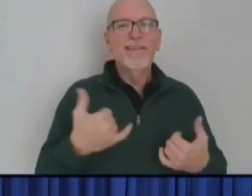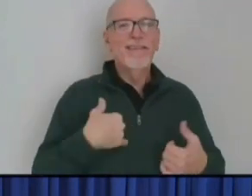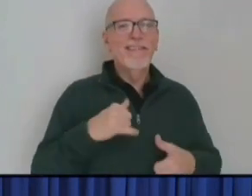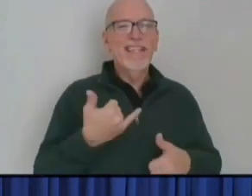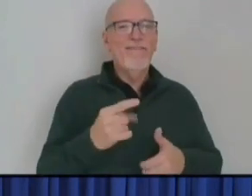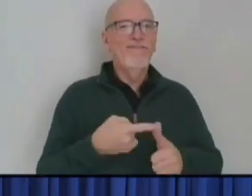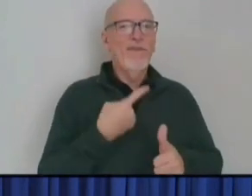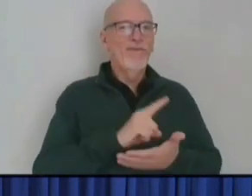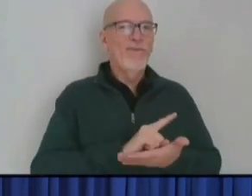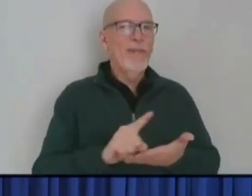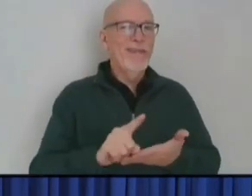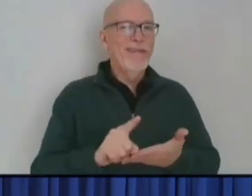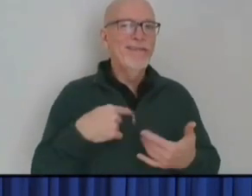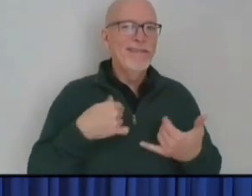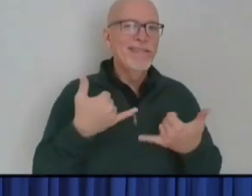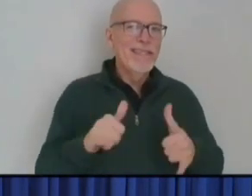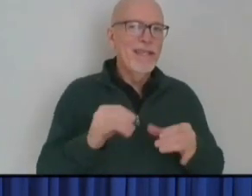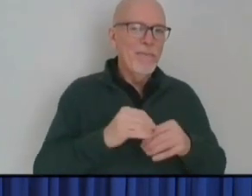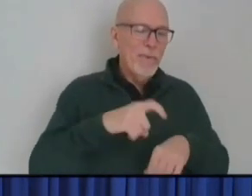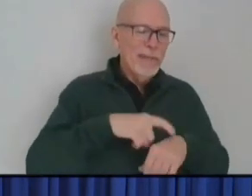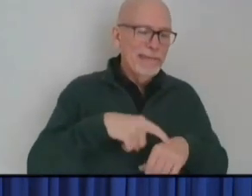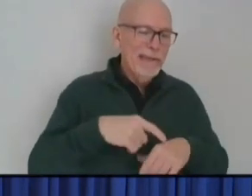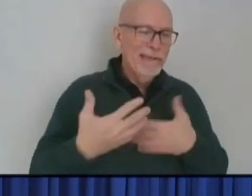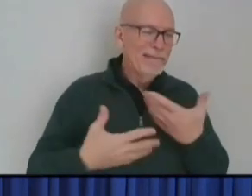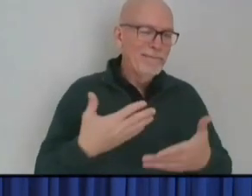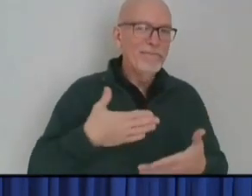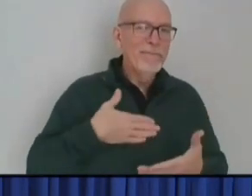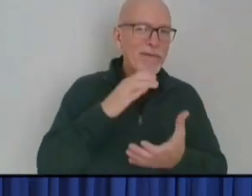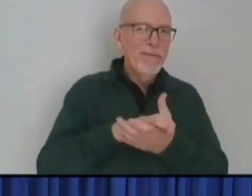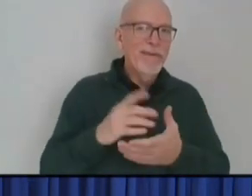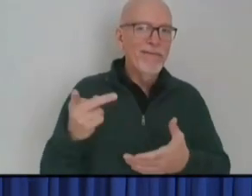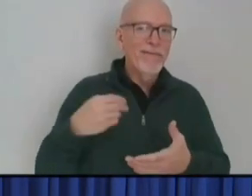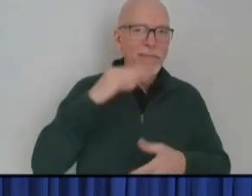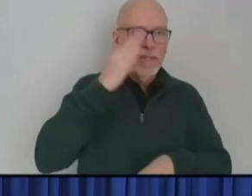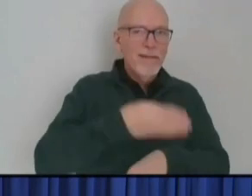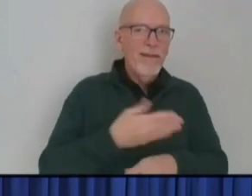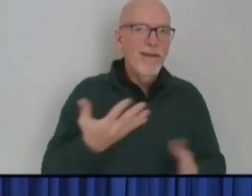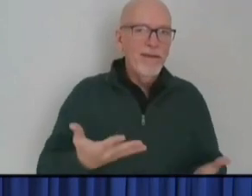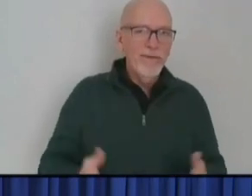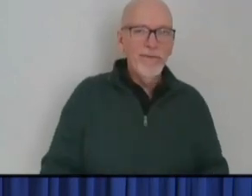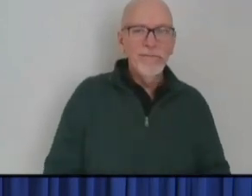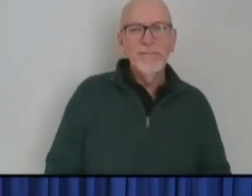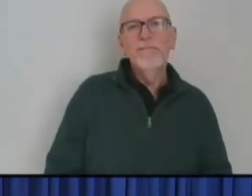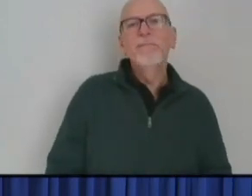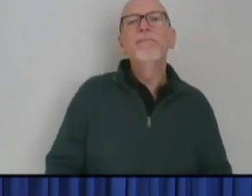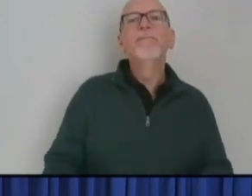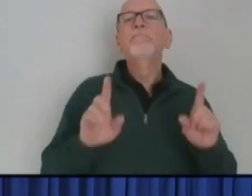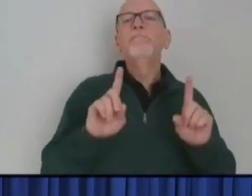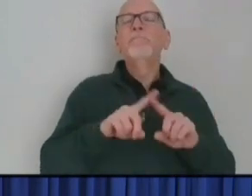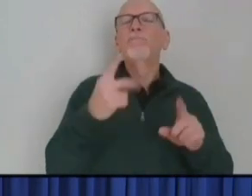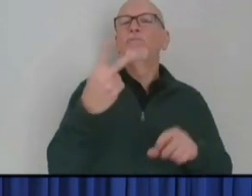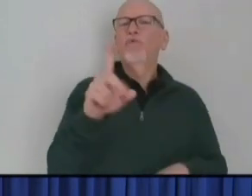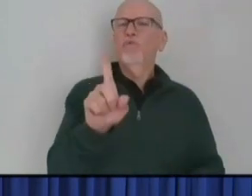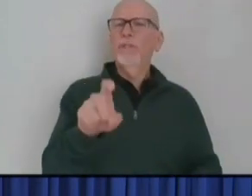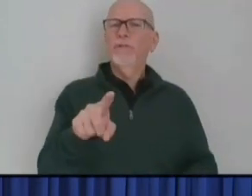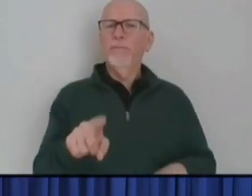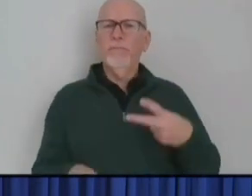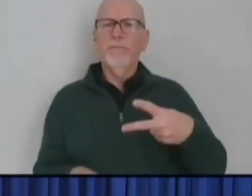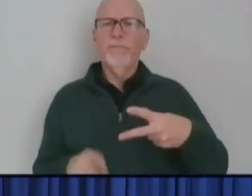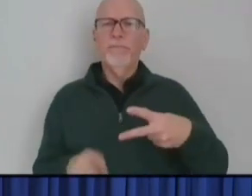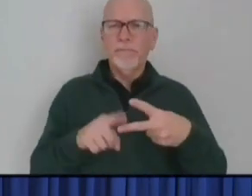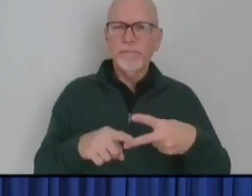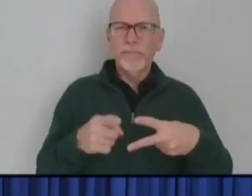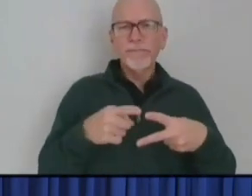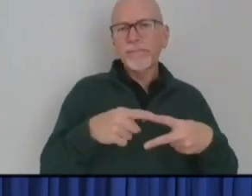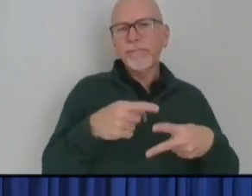week still, so I still got some time at home with my wife and my son here. So, yeah, two questions. The first about vaccines,